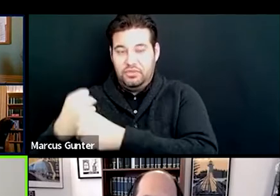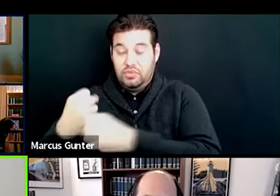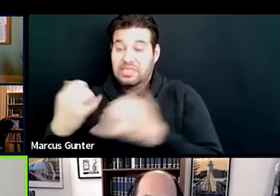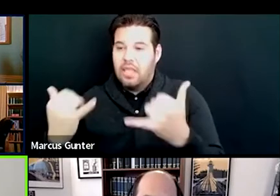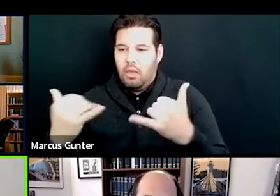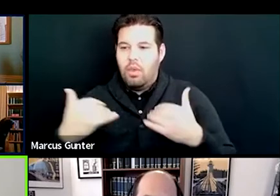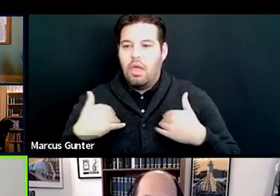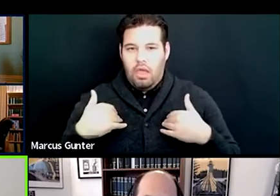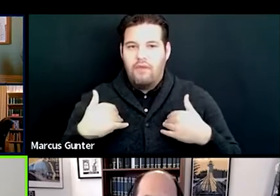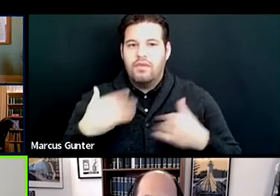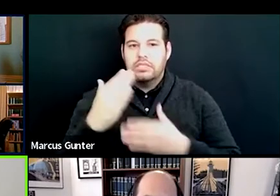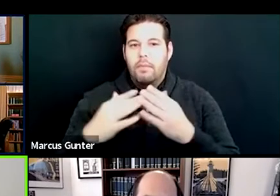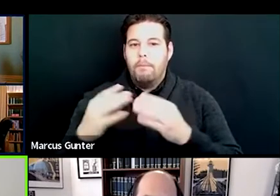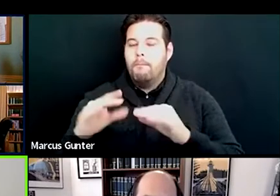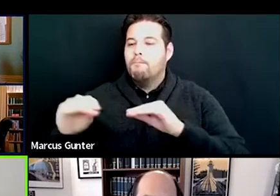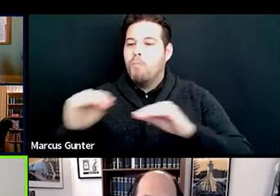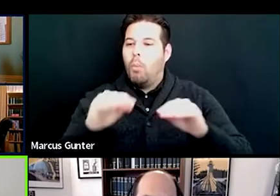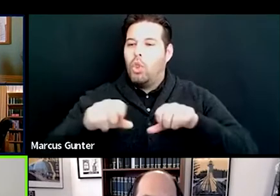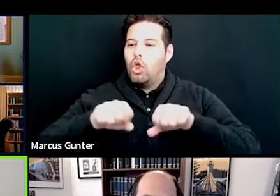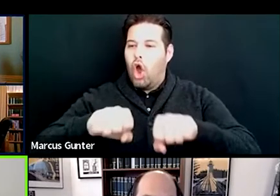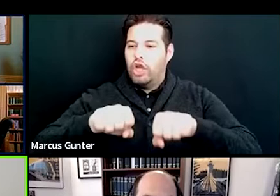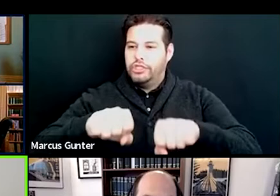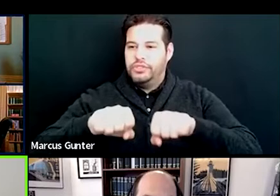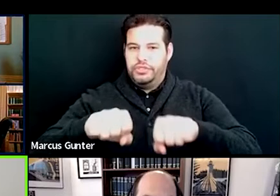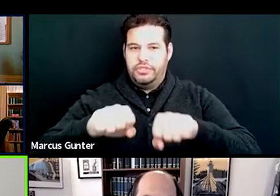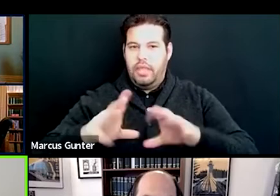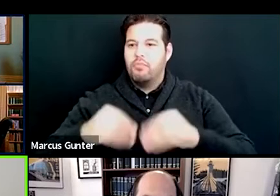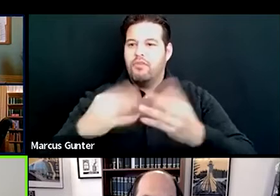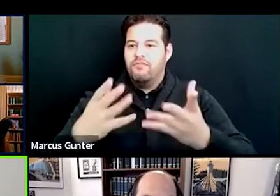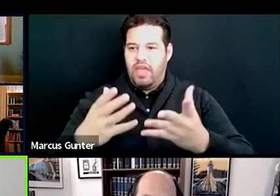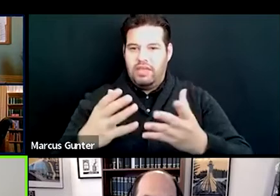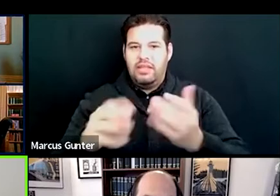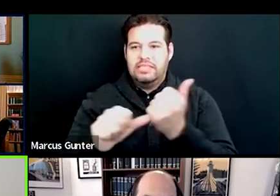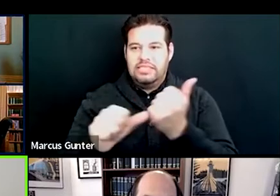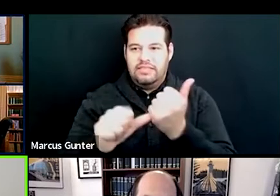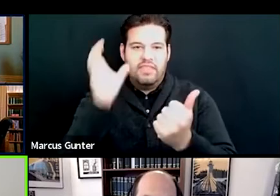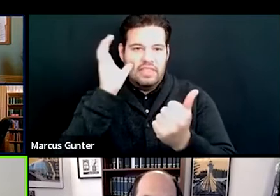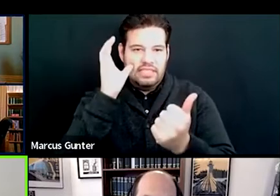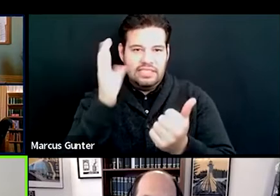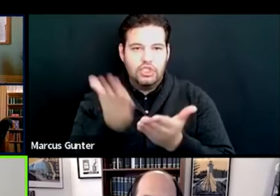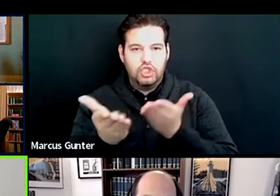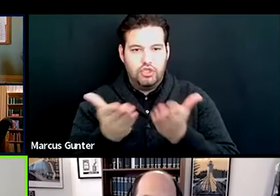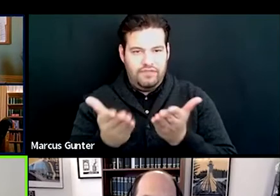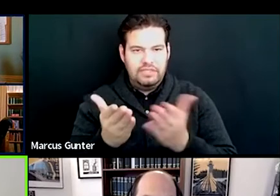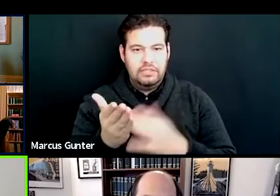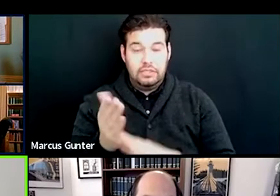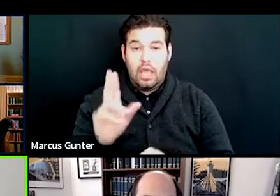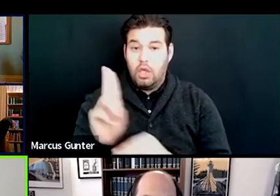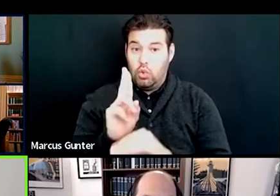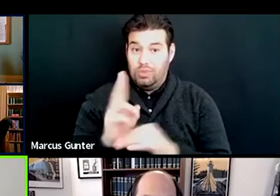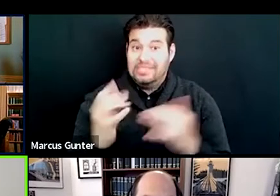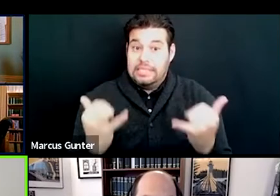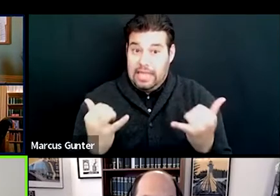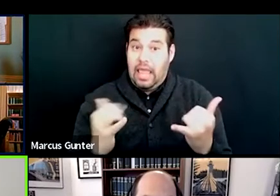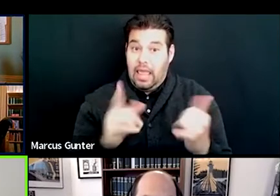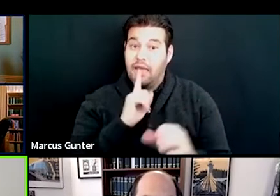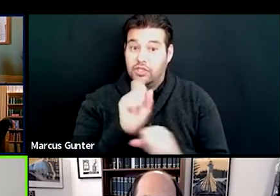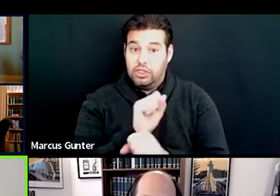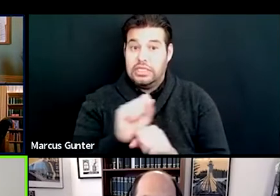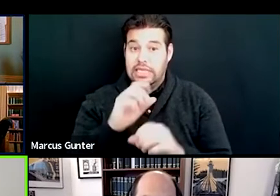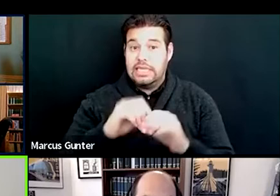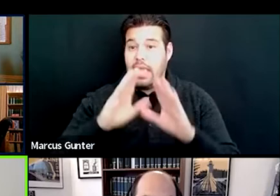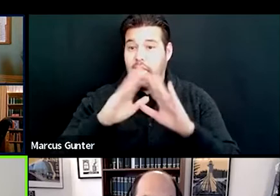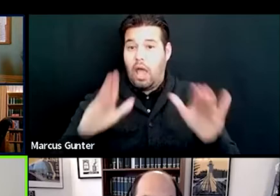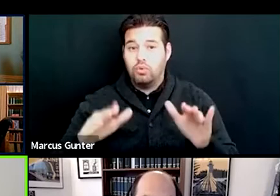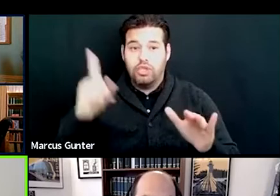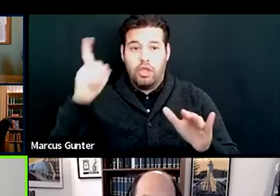a couple of mobile carts that provide assisted listening services that, uh, was currently used or used today actually in house government